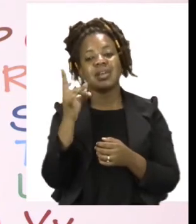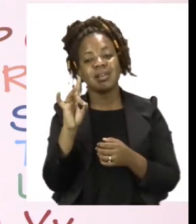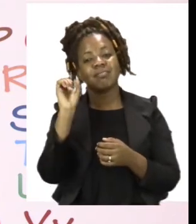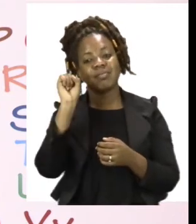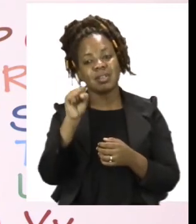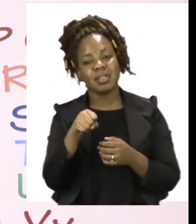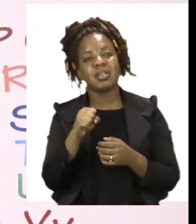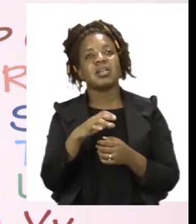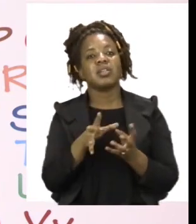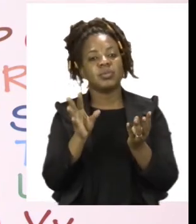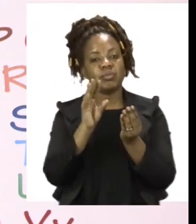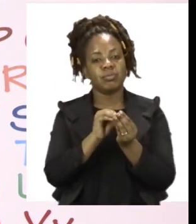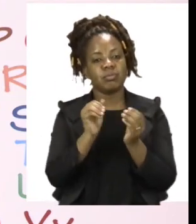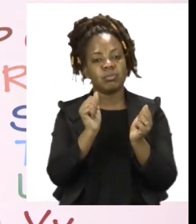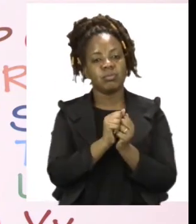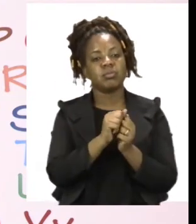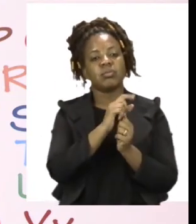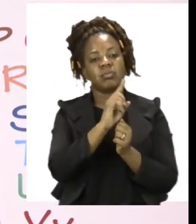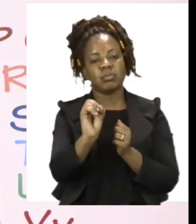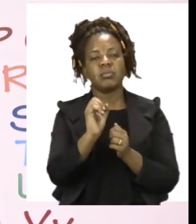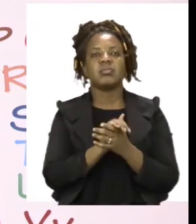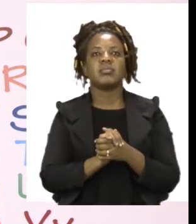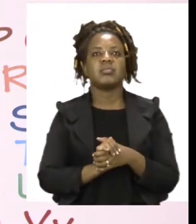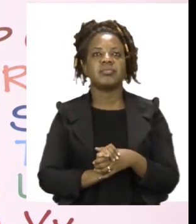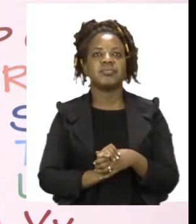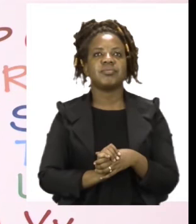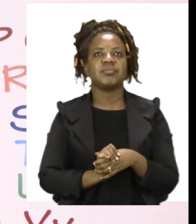eight together make 10.